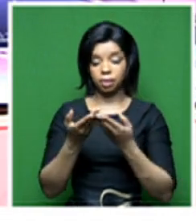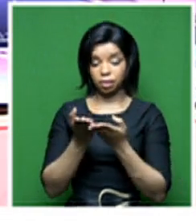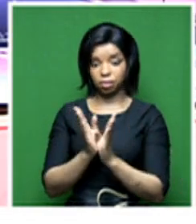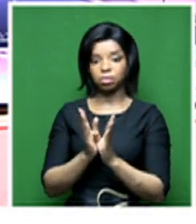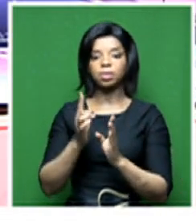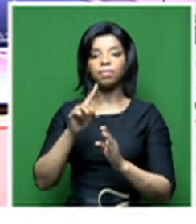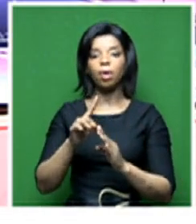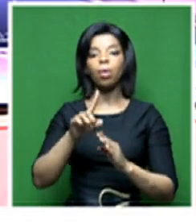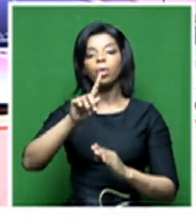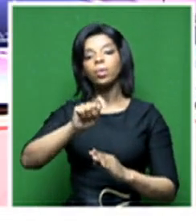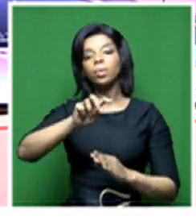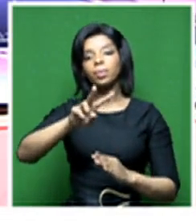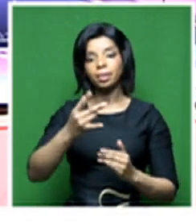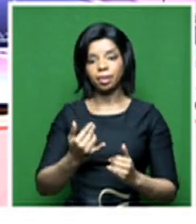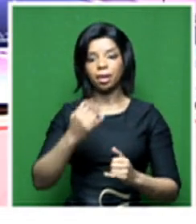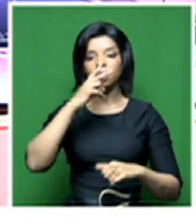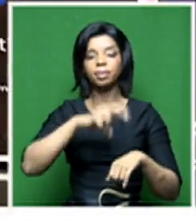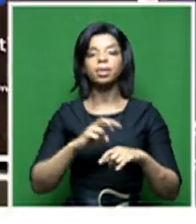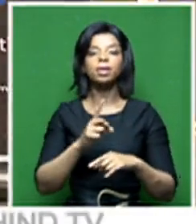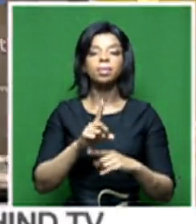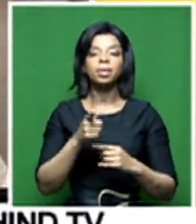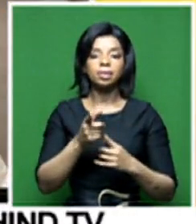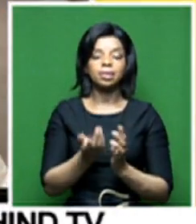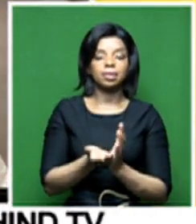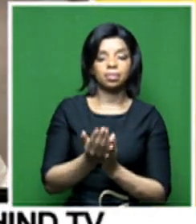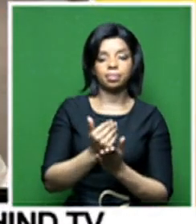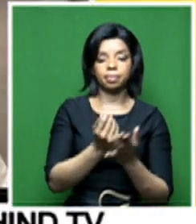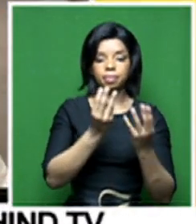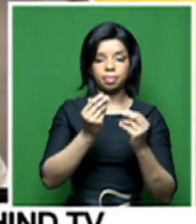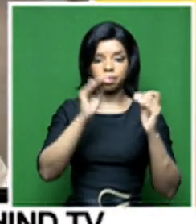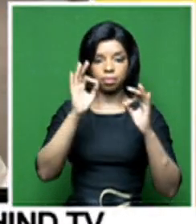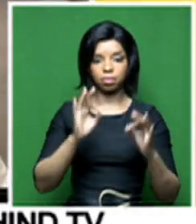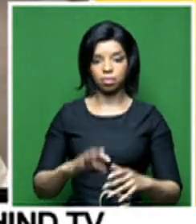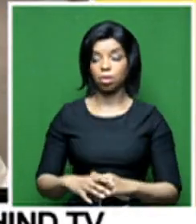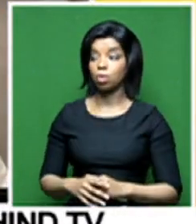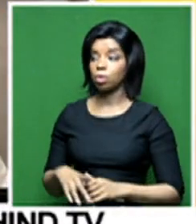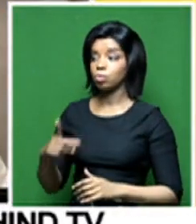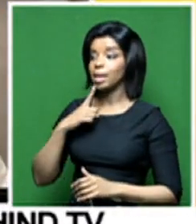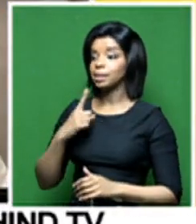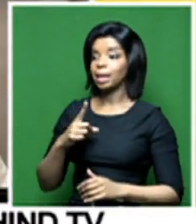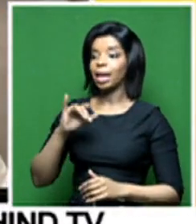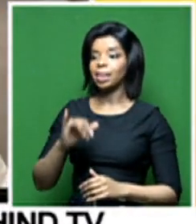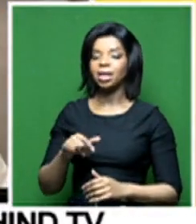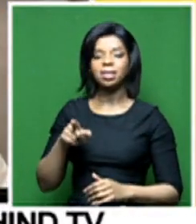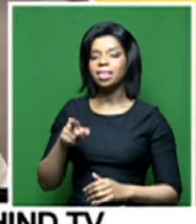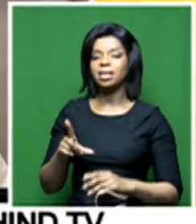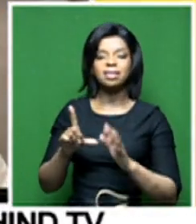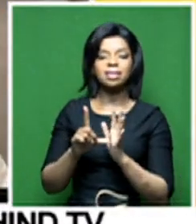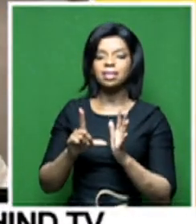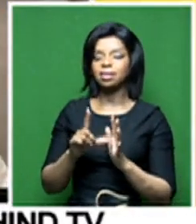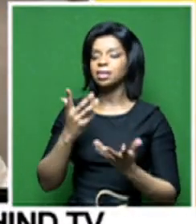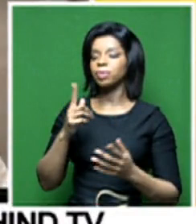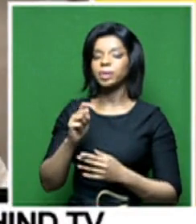review of its revenue streams. So, I mean, you're basically saying get rid of this TV licence thing. It just, it doesn't work and it's